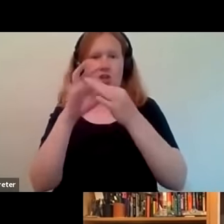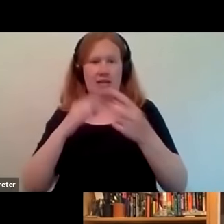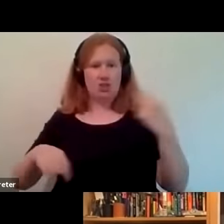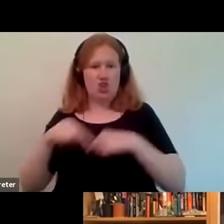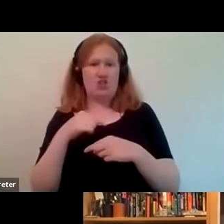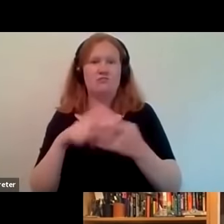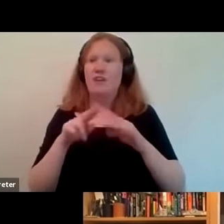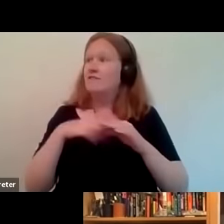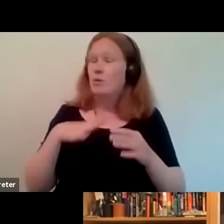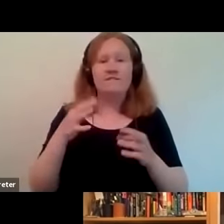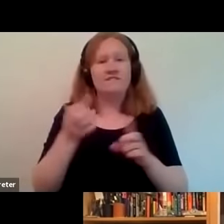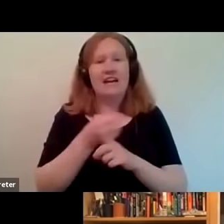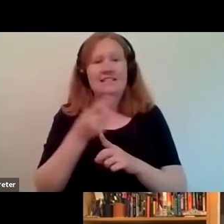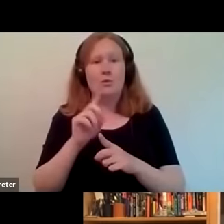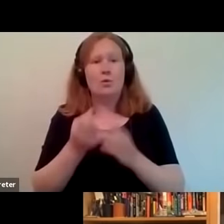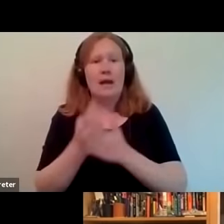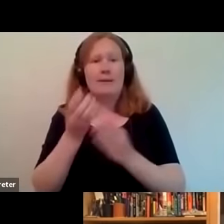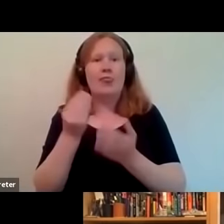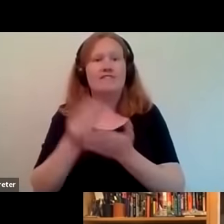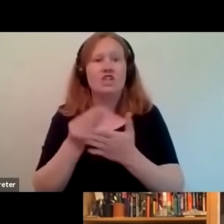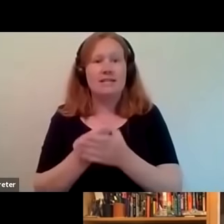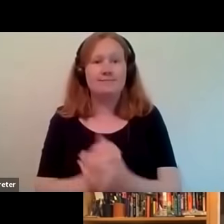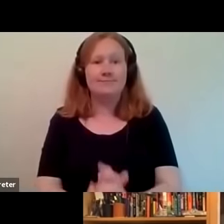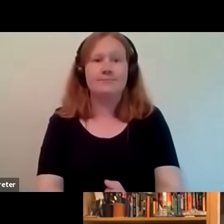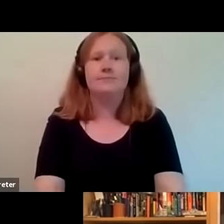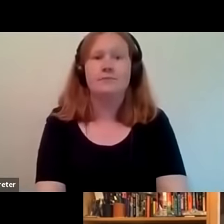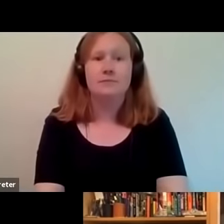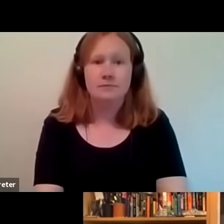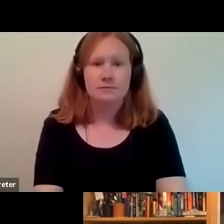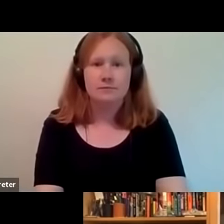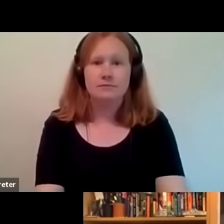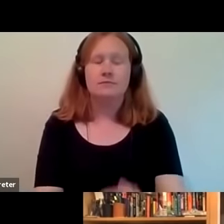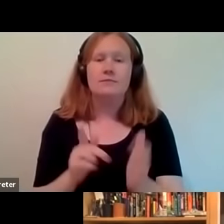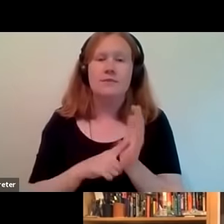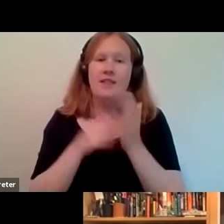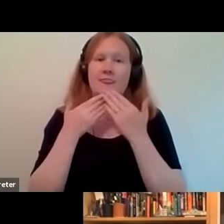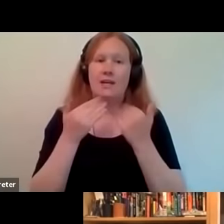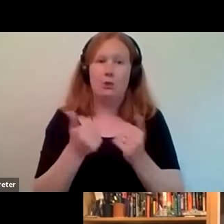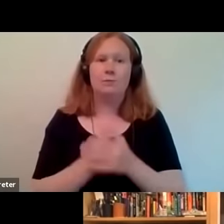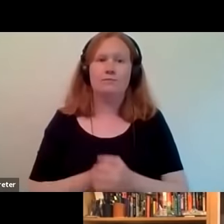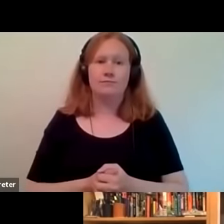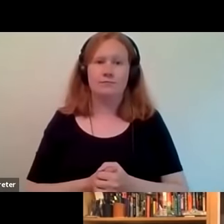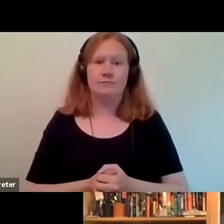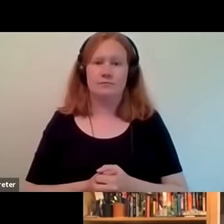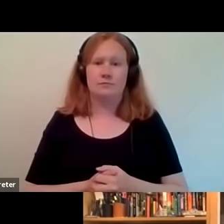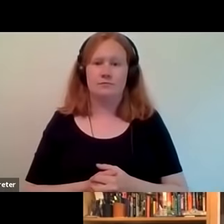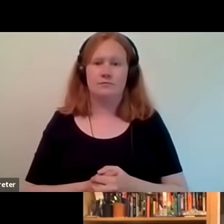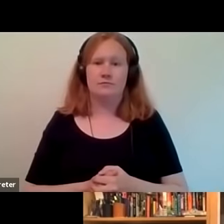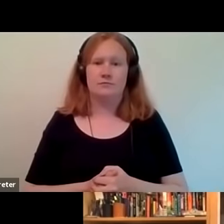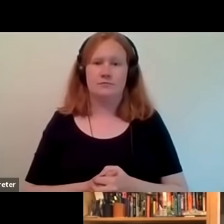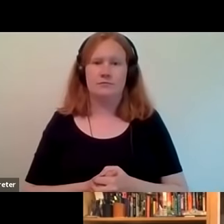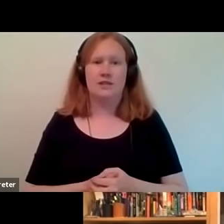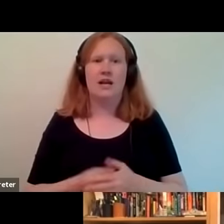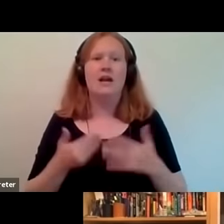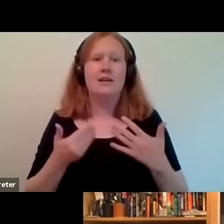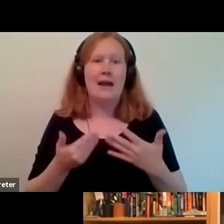find out the current situation with our funding great thank you um all right so we're now going